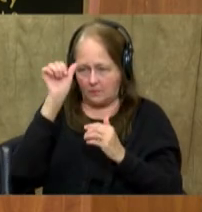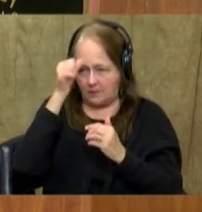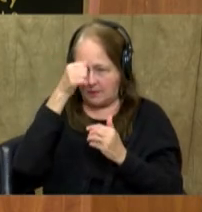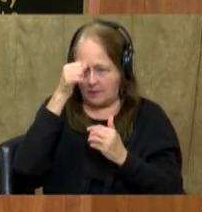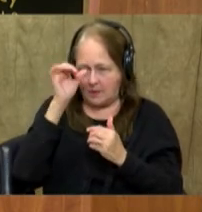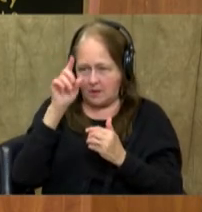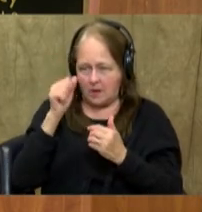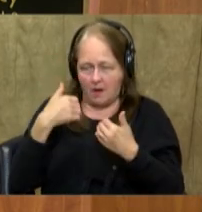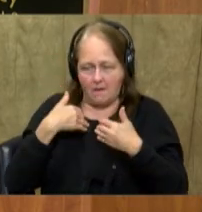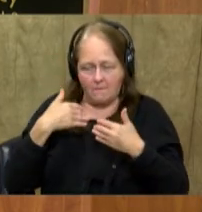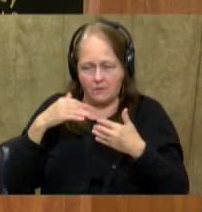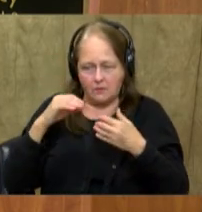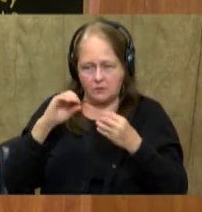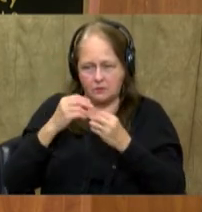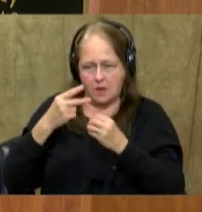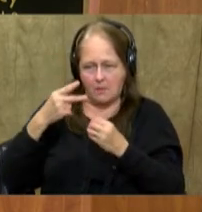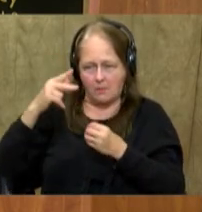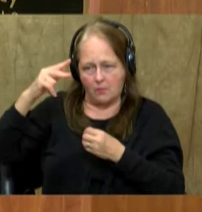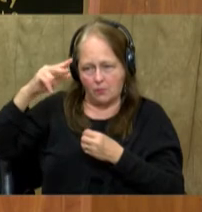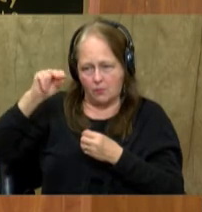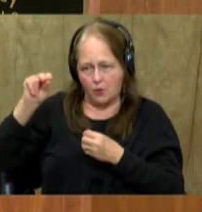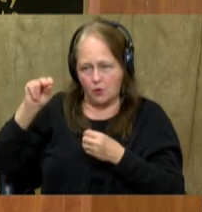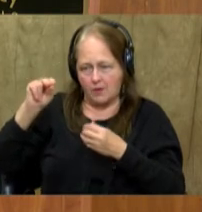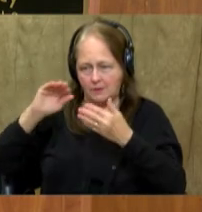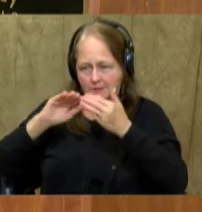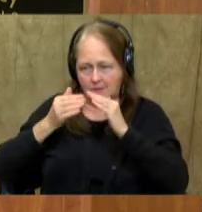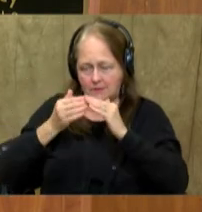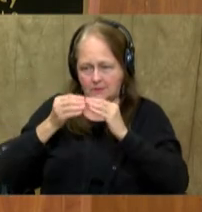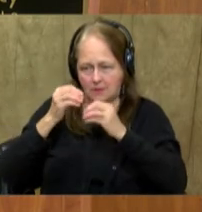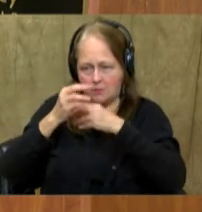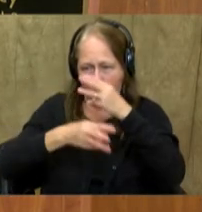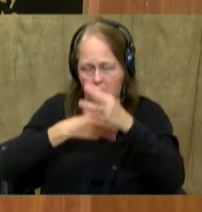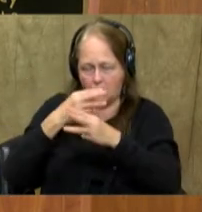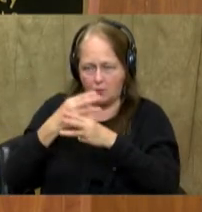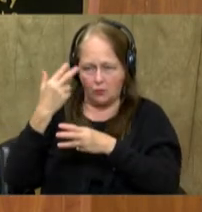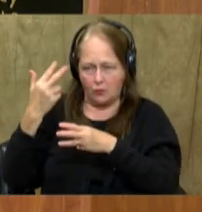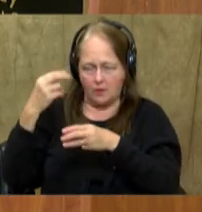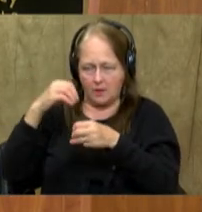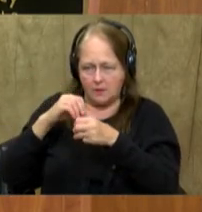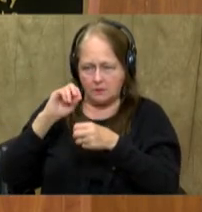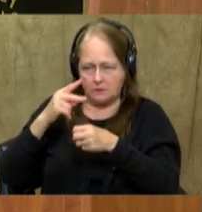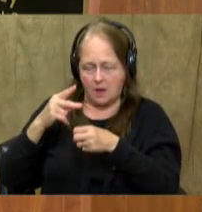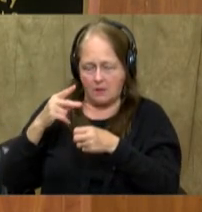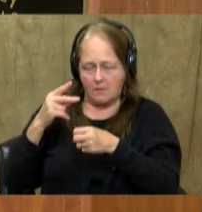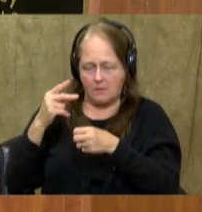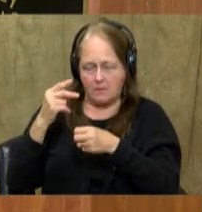of the top 30 cities in the world and three in the top 10 alone.